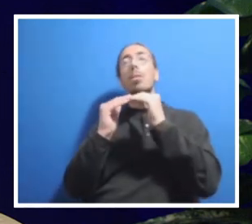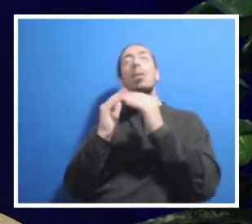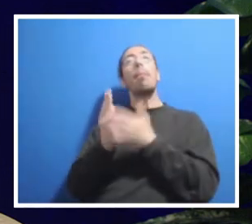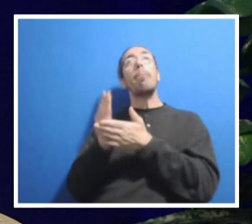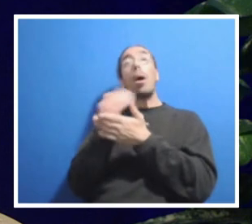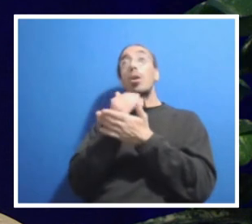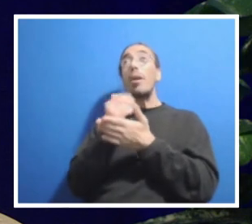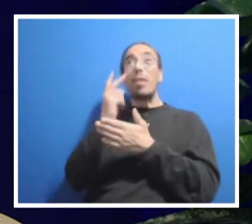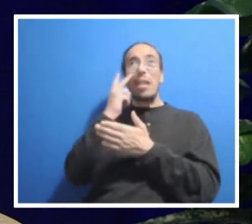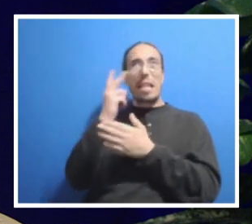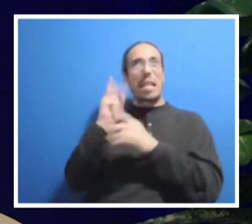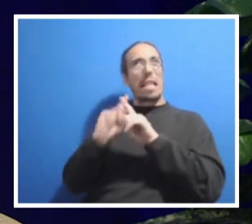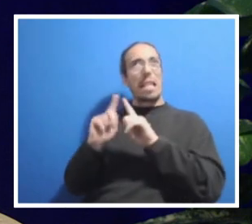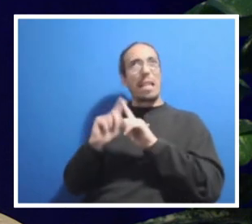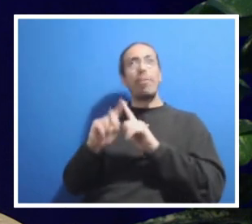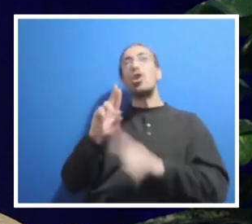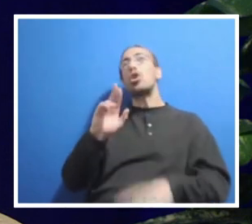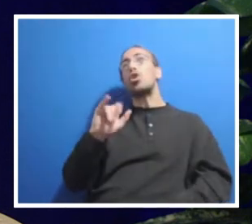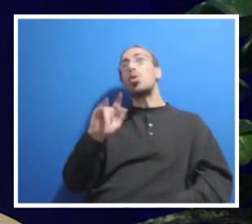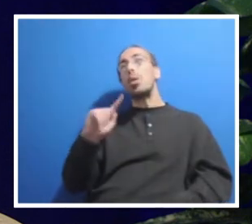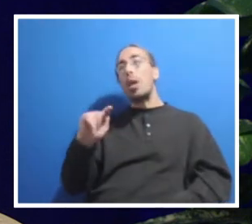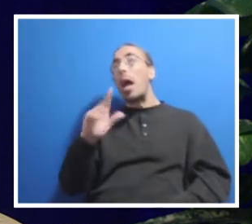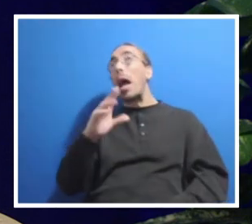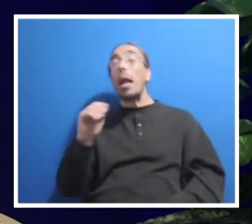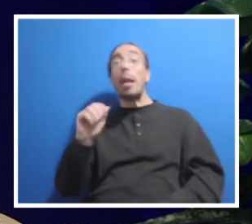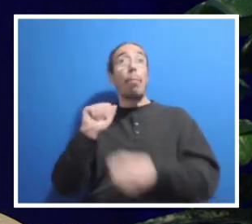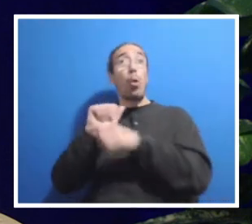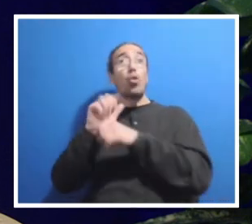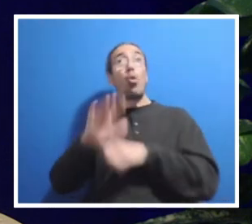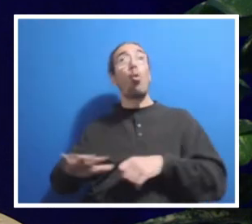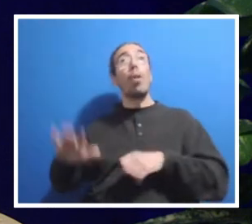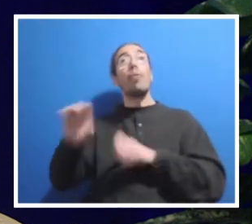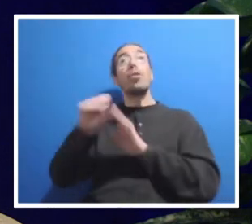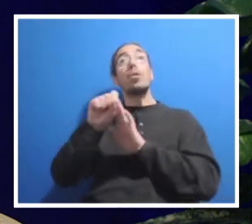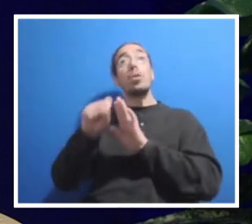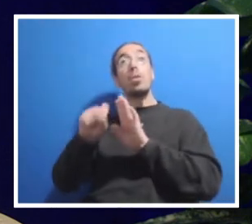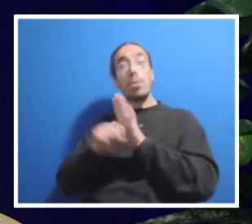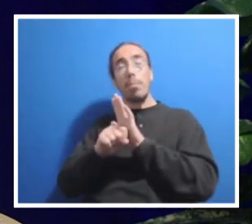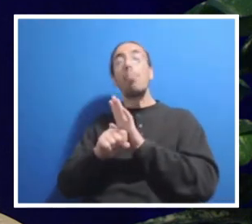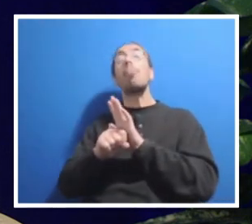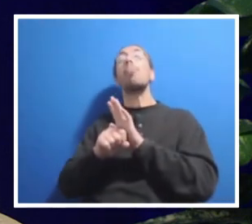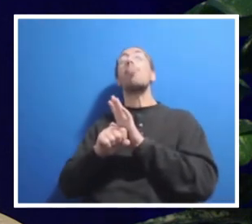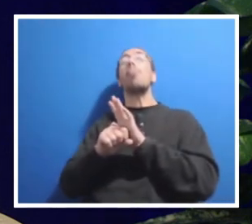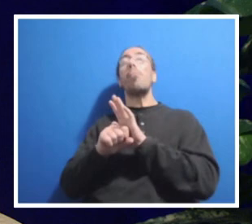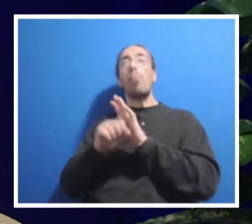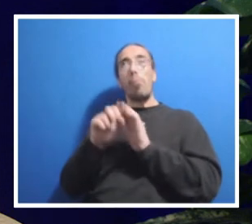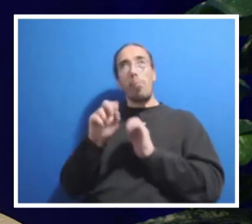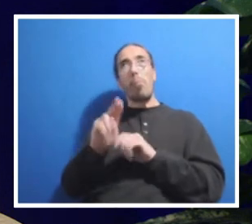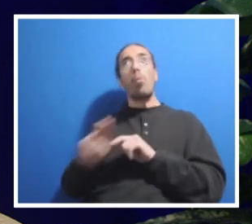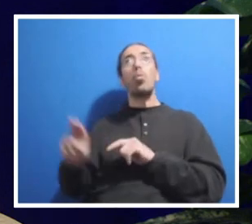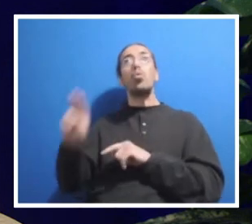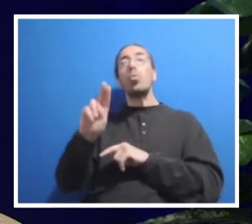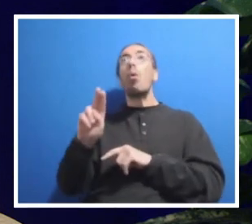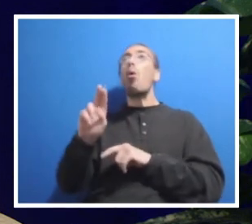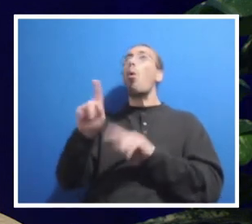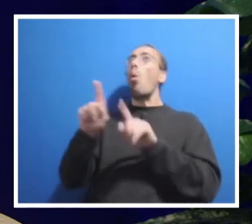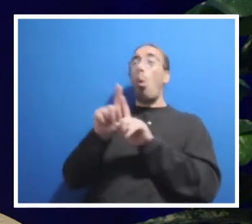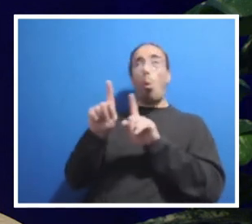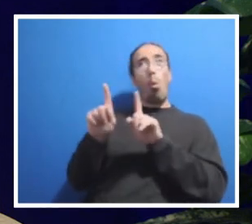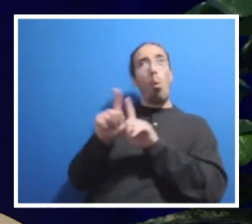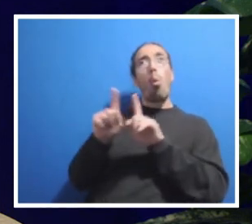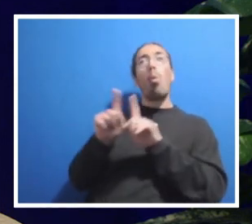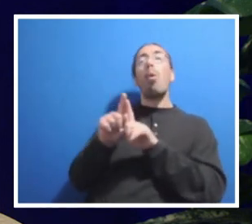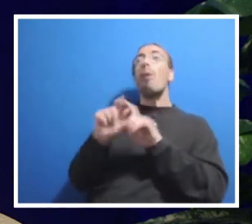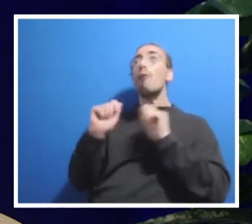units and employees across the university. And I'd be more than happy for you just even to send me an email with your ideas. I'm sure all of us here on the